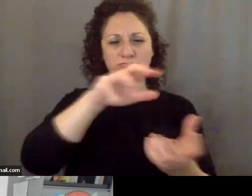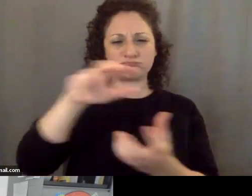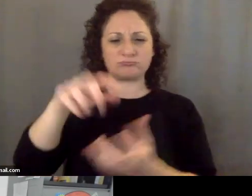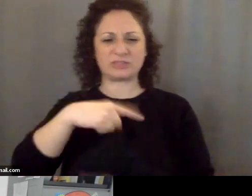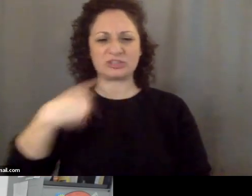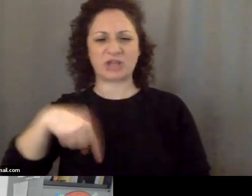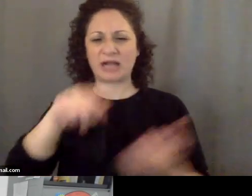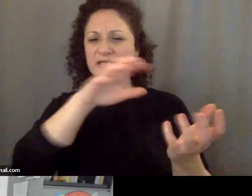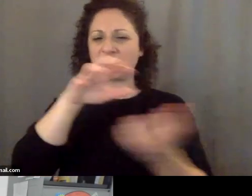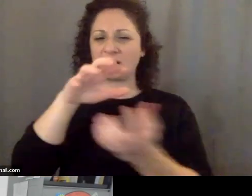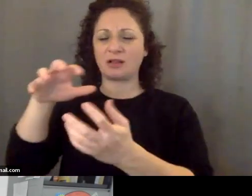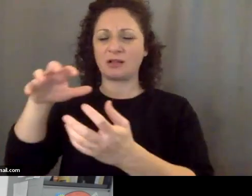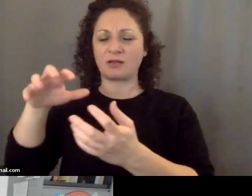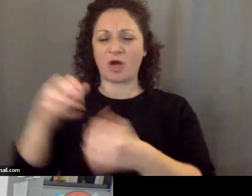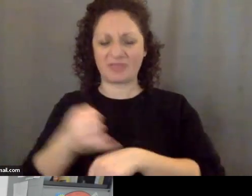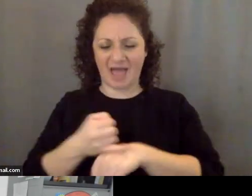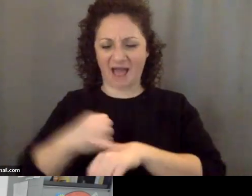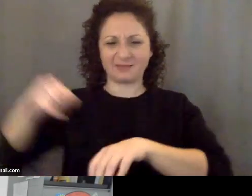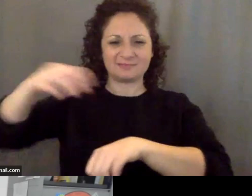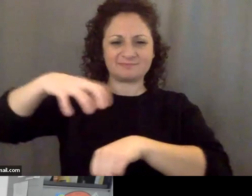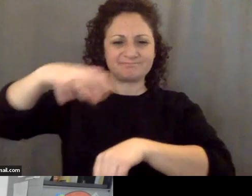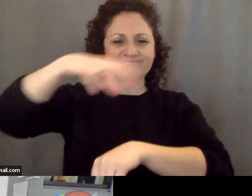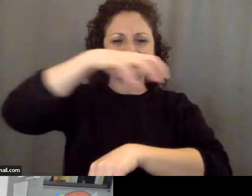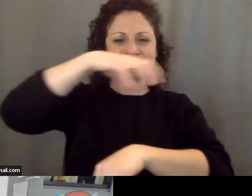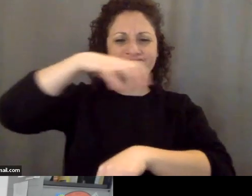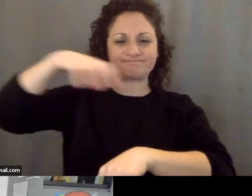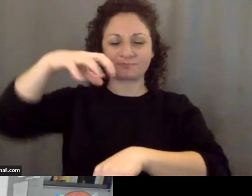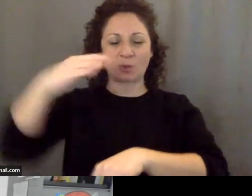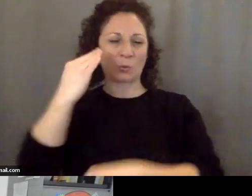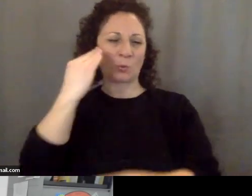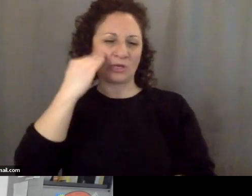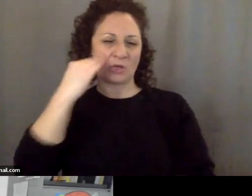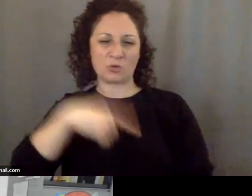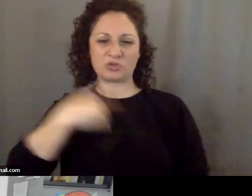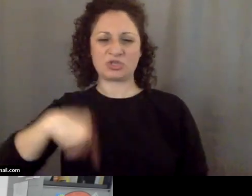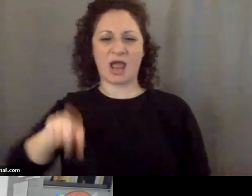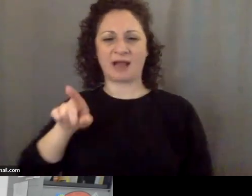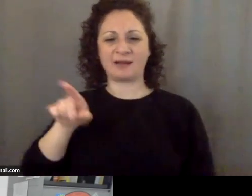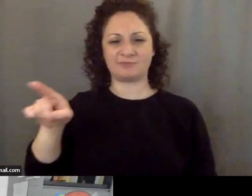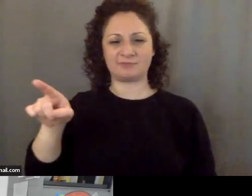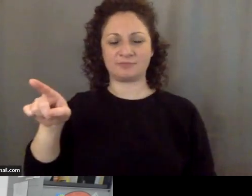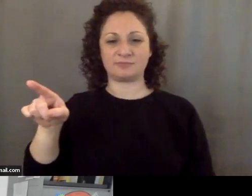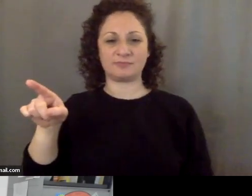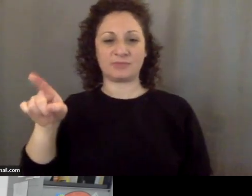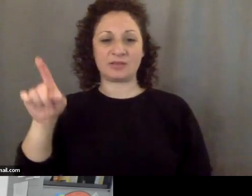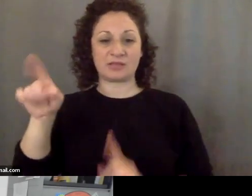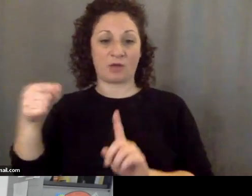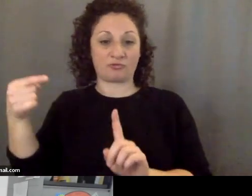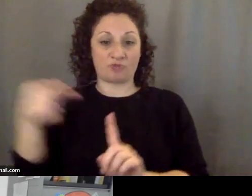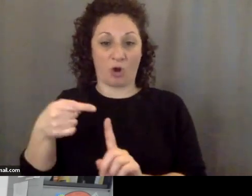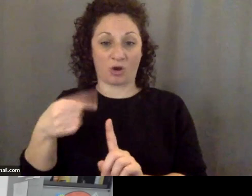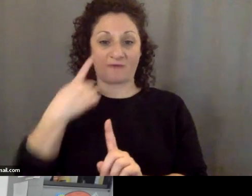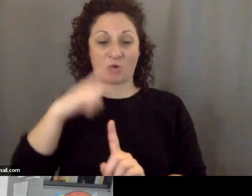over the island we all know China is a very much a critical target of Chinese espionage